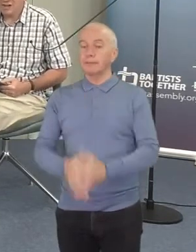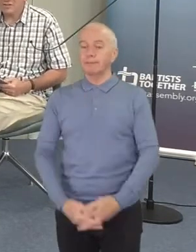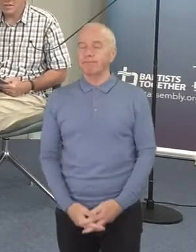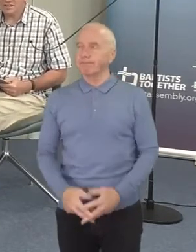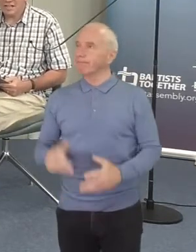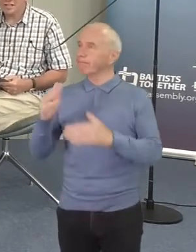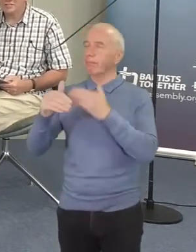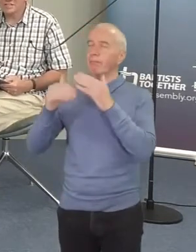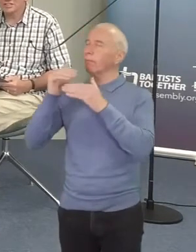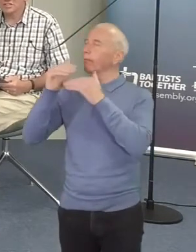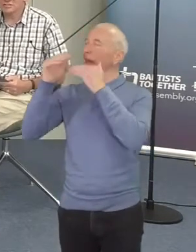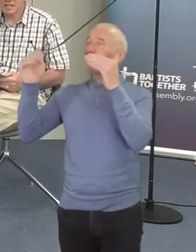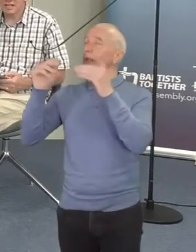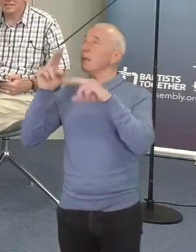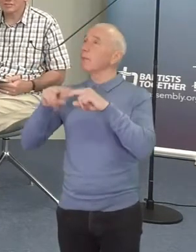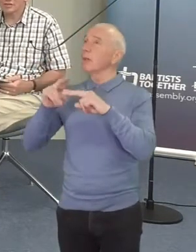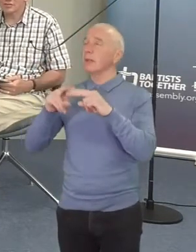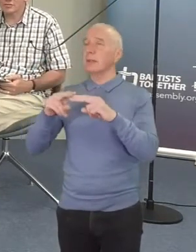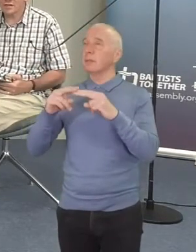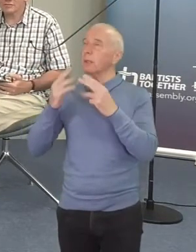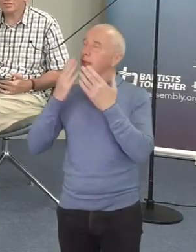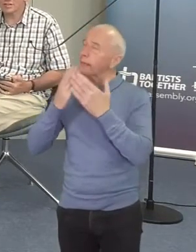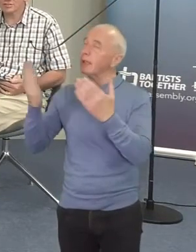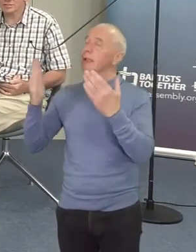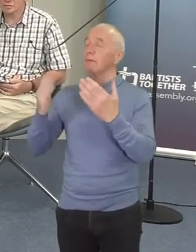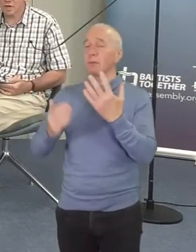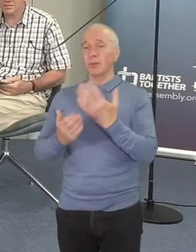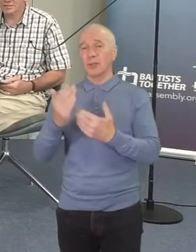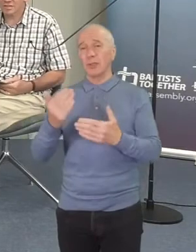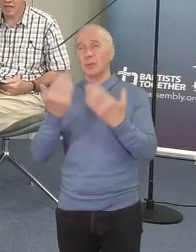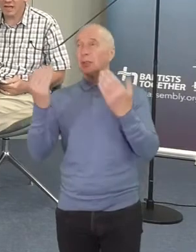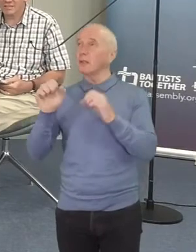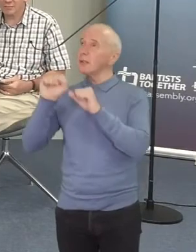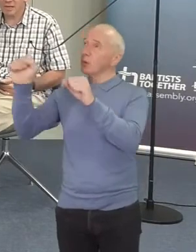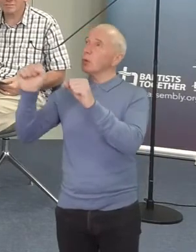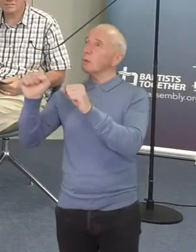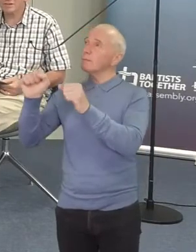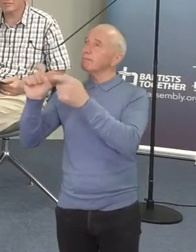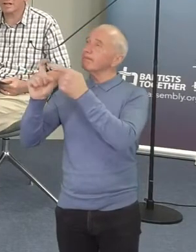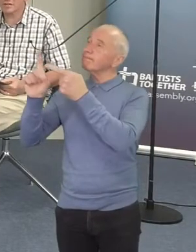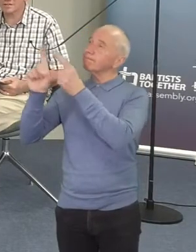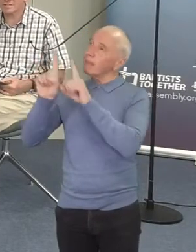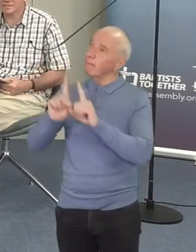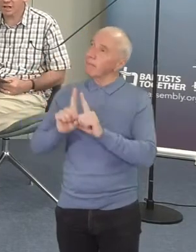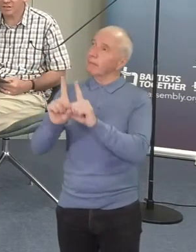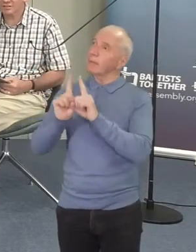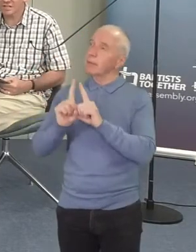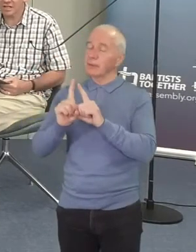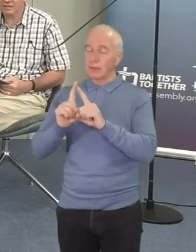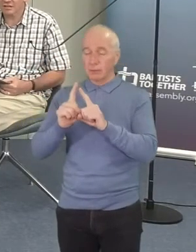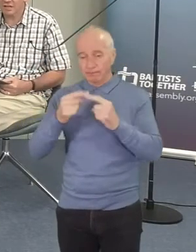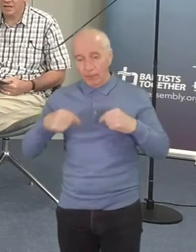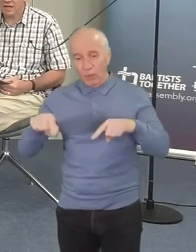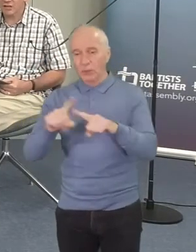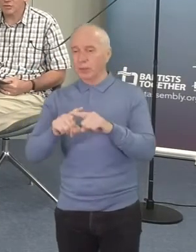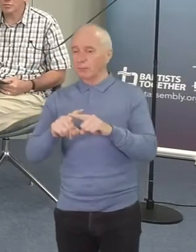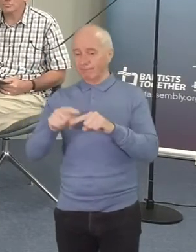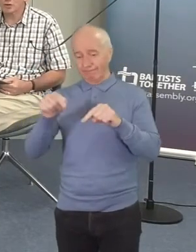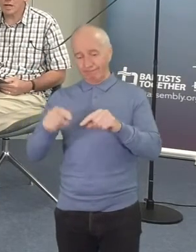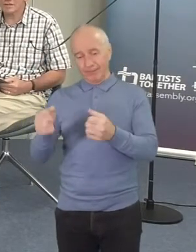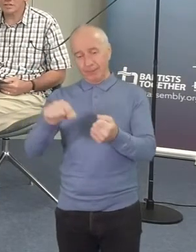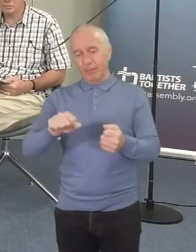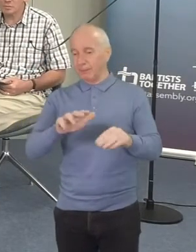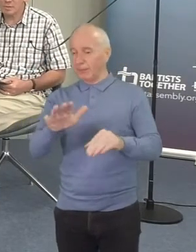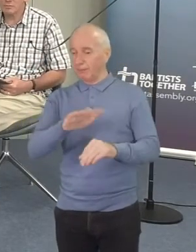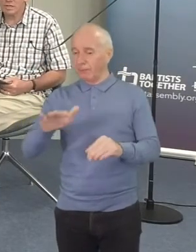Heavenly Father, we thank you for this new day and for your faithfulness to us as a Baptist family over this last year. And